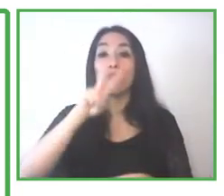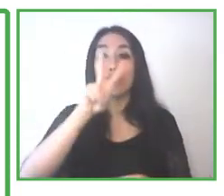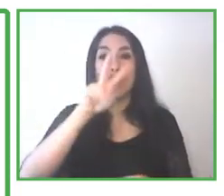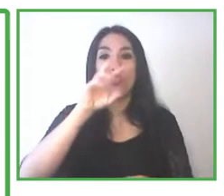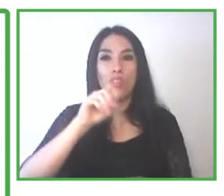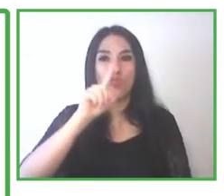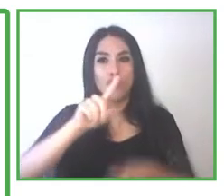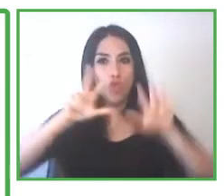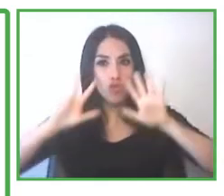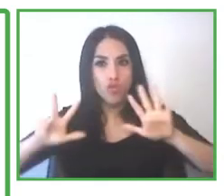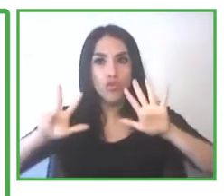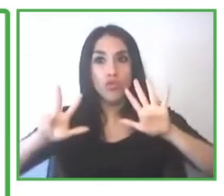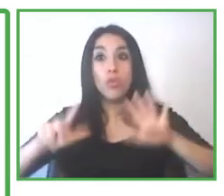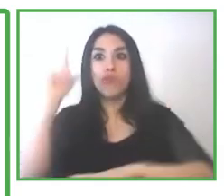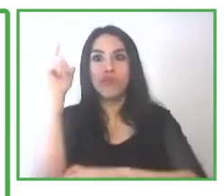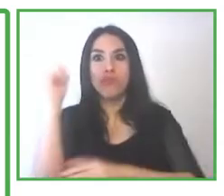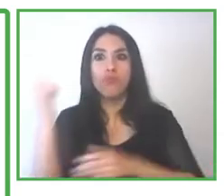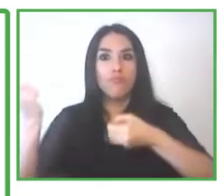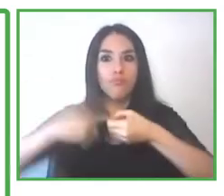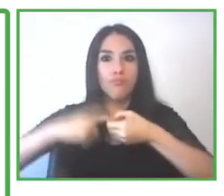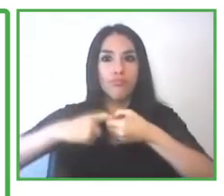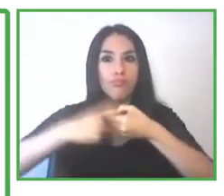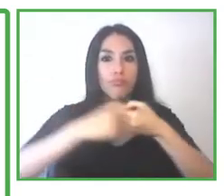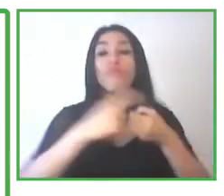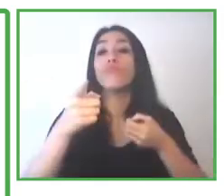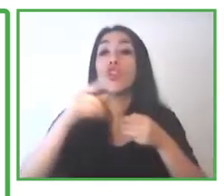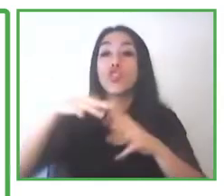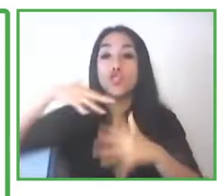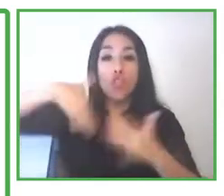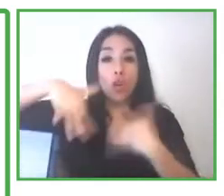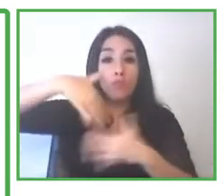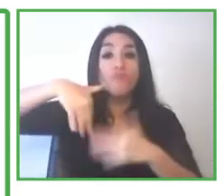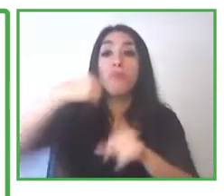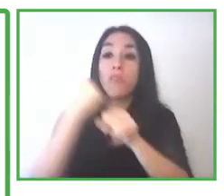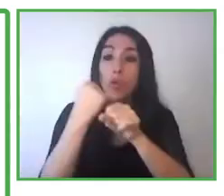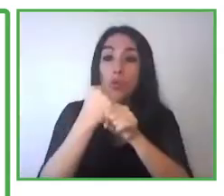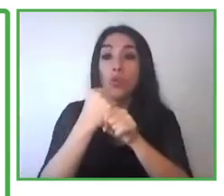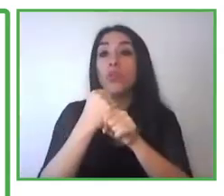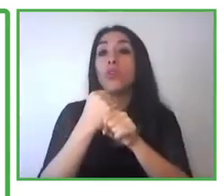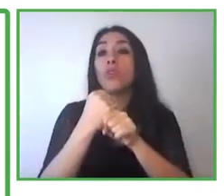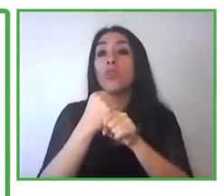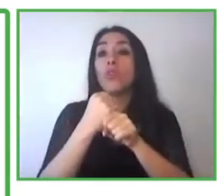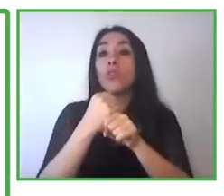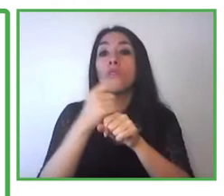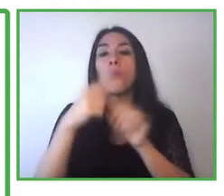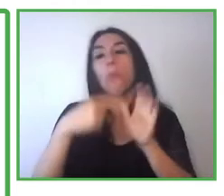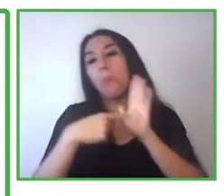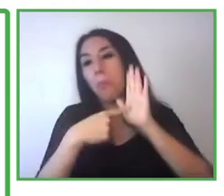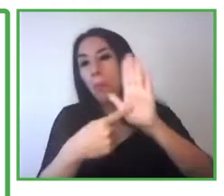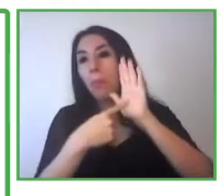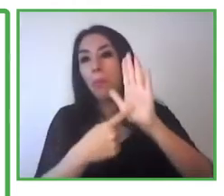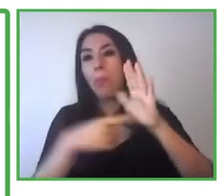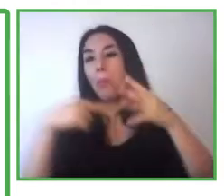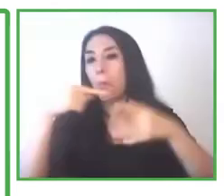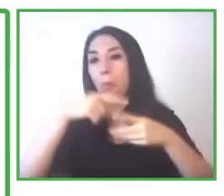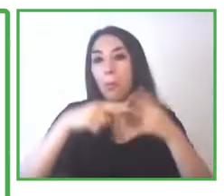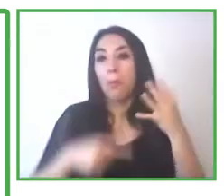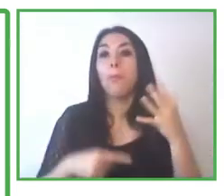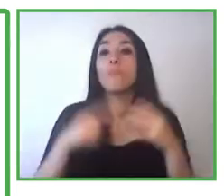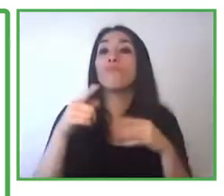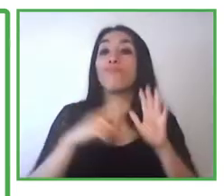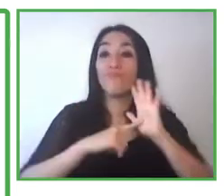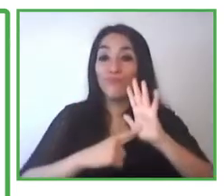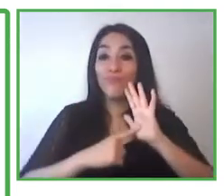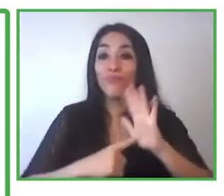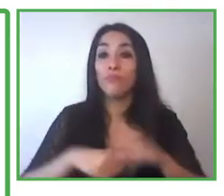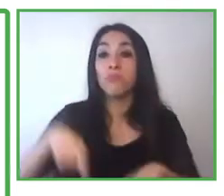join the program as partners and bring in our perspective as Spanish speaker to this